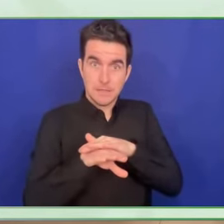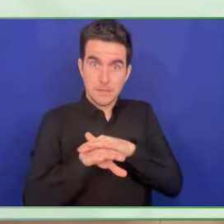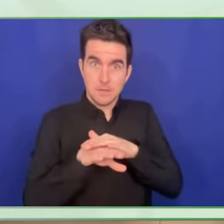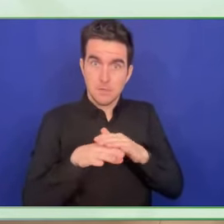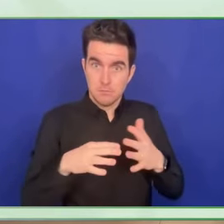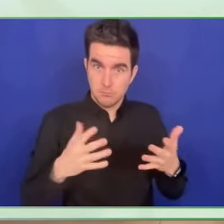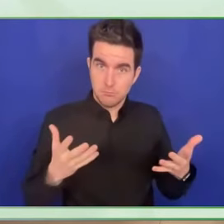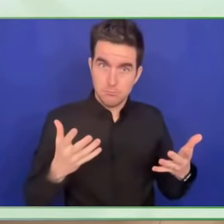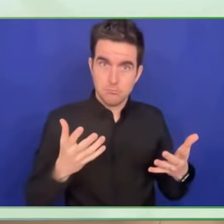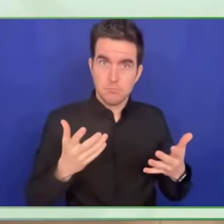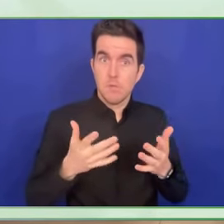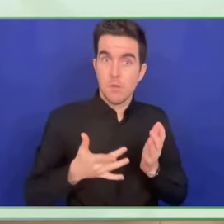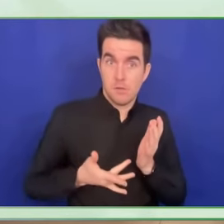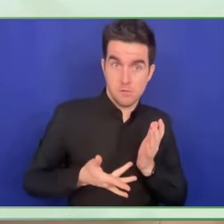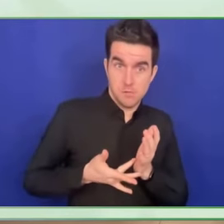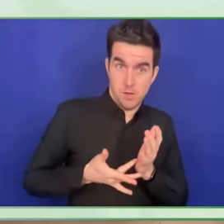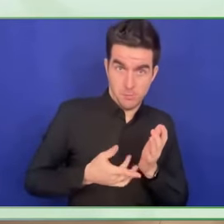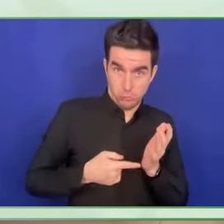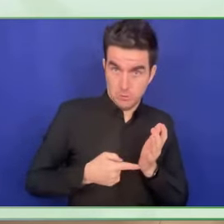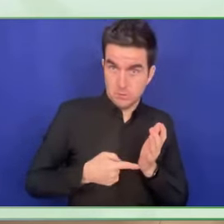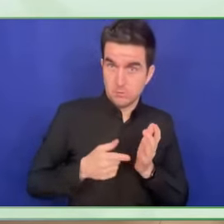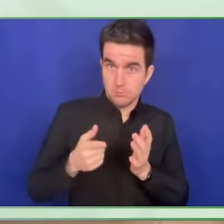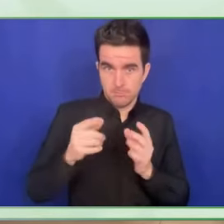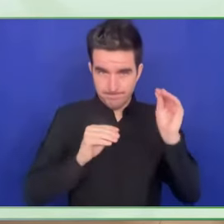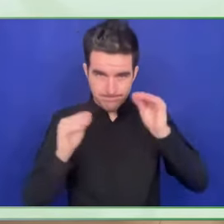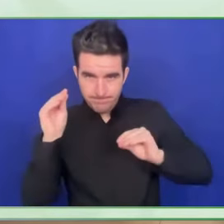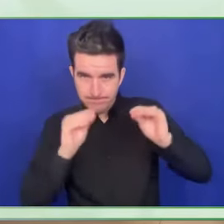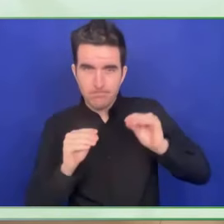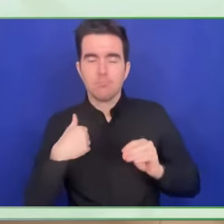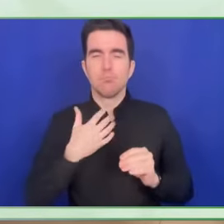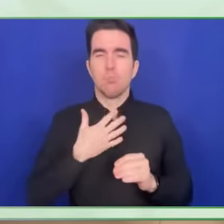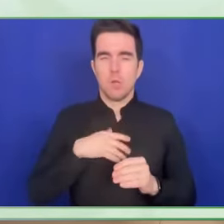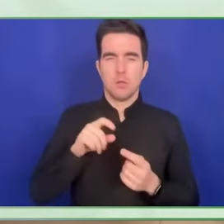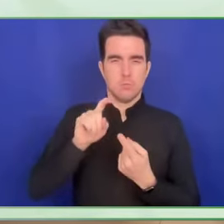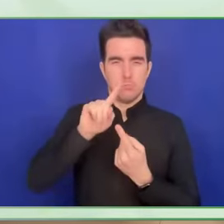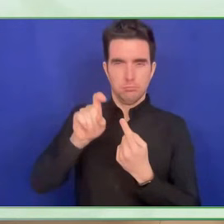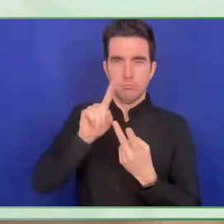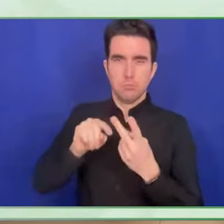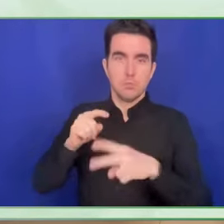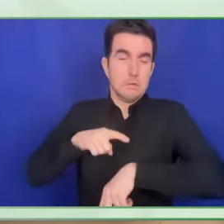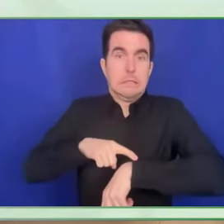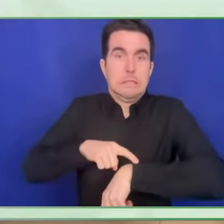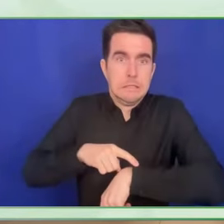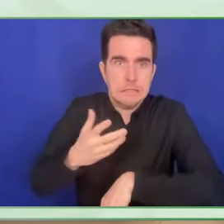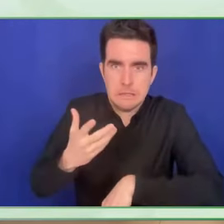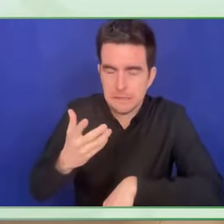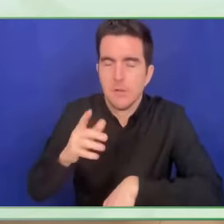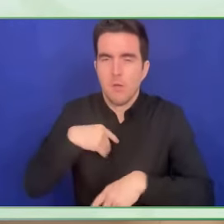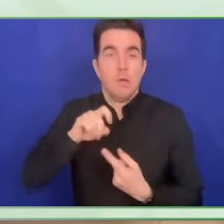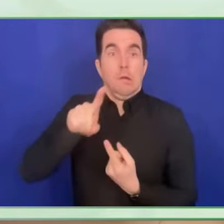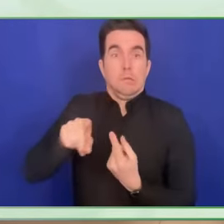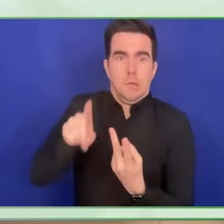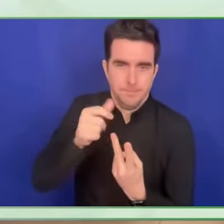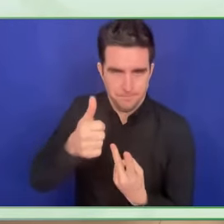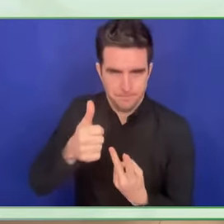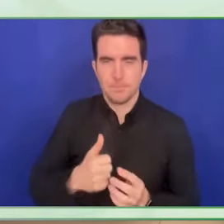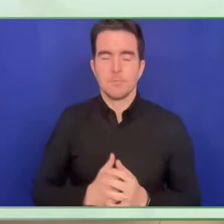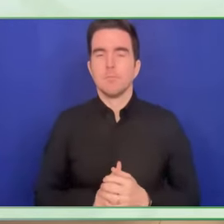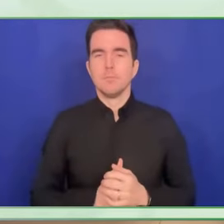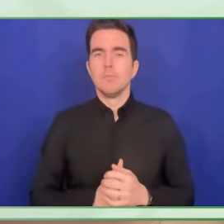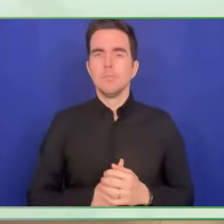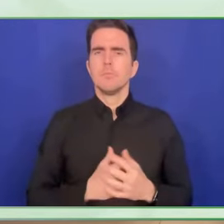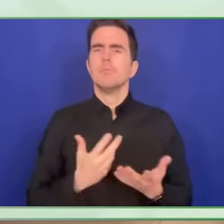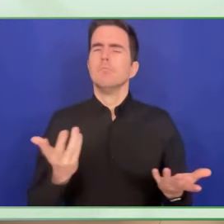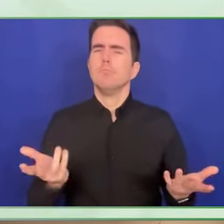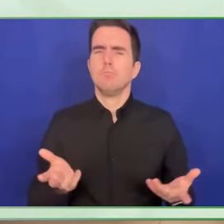in the biometric world? So, two questions for you. Thanks. Almudena. Thanks a lot for